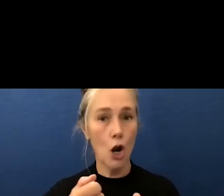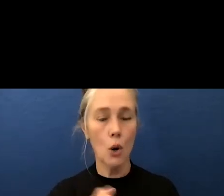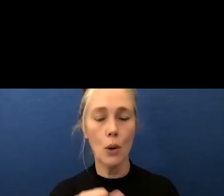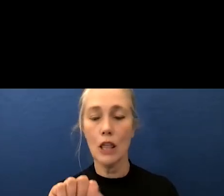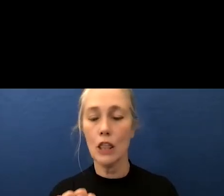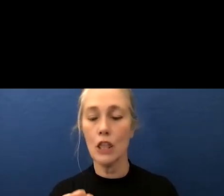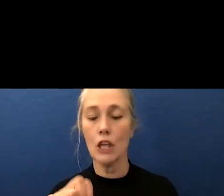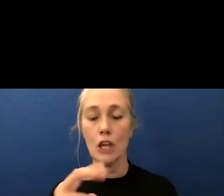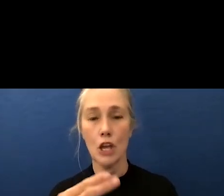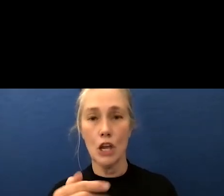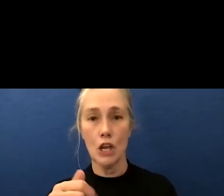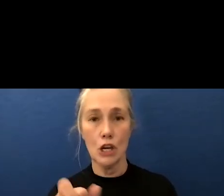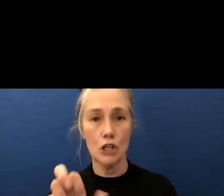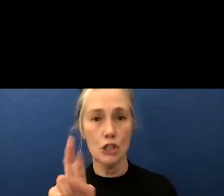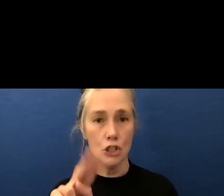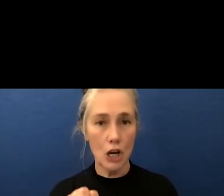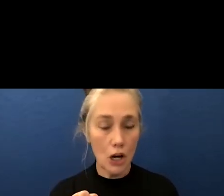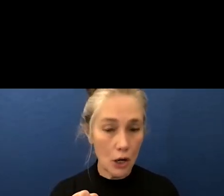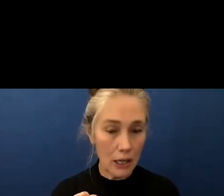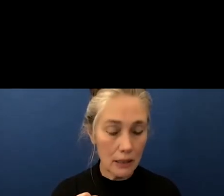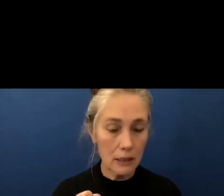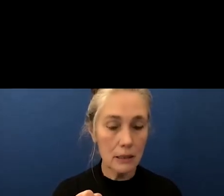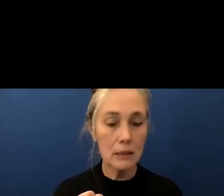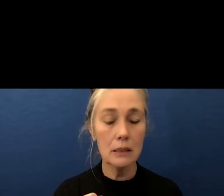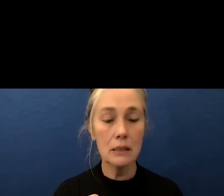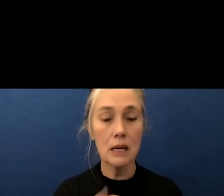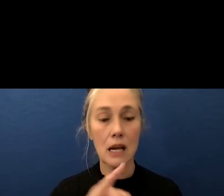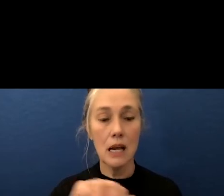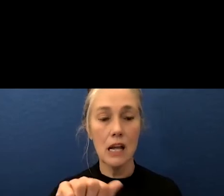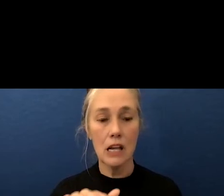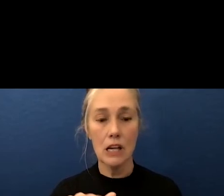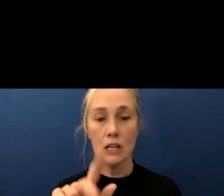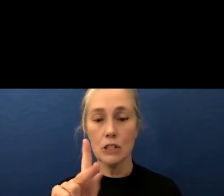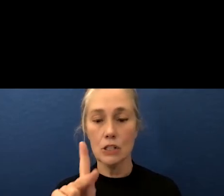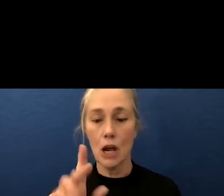one moment lower her hand